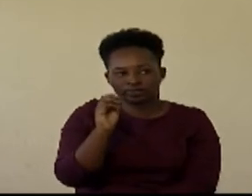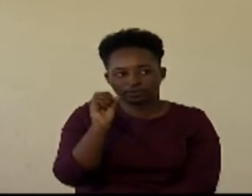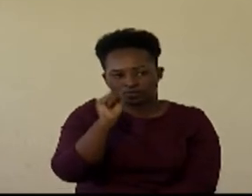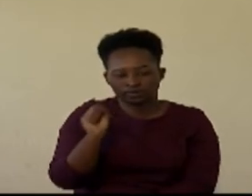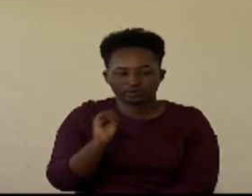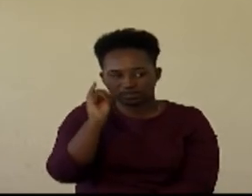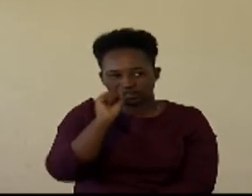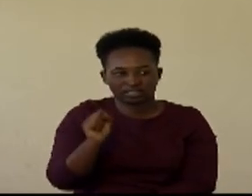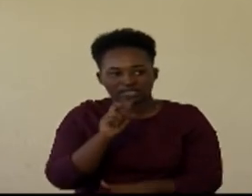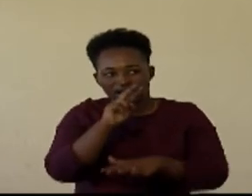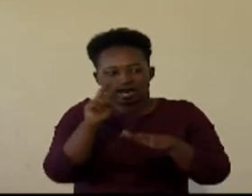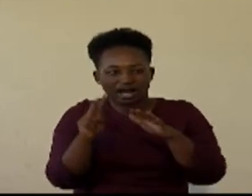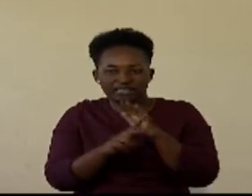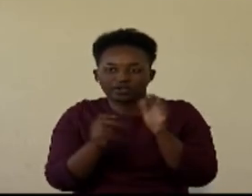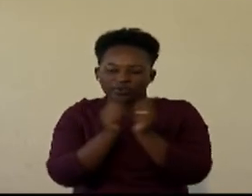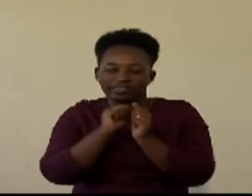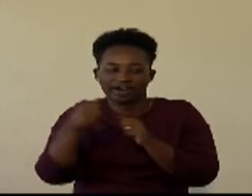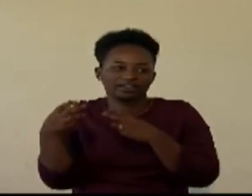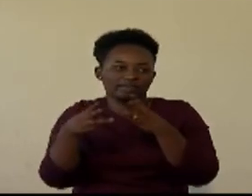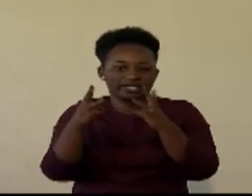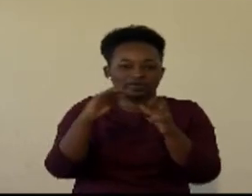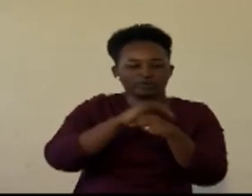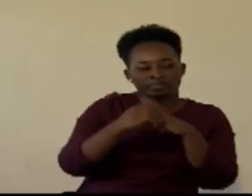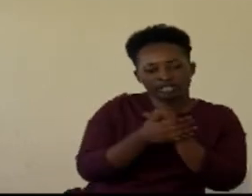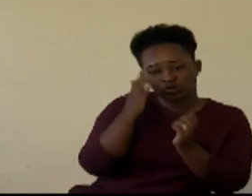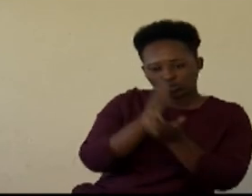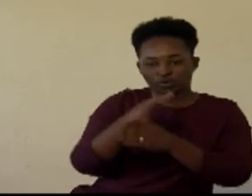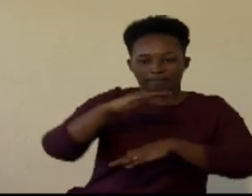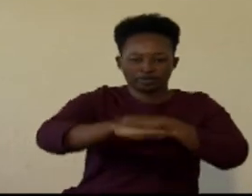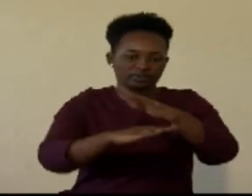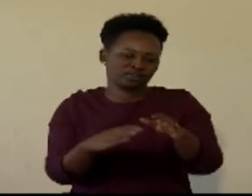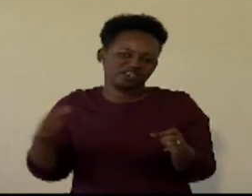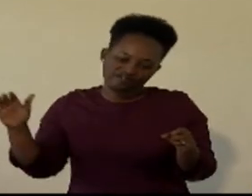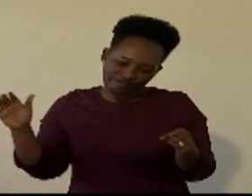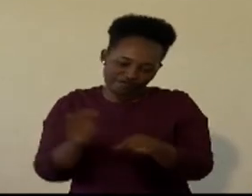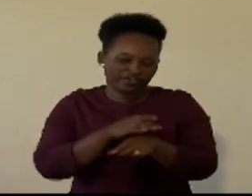with other mechanisms to make sure the process is fully in control